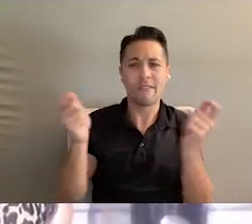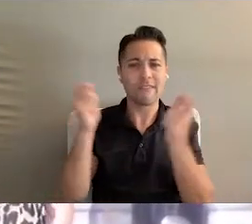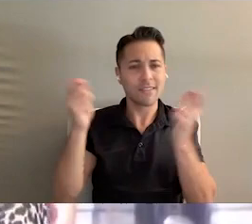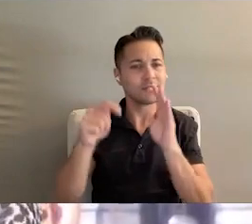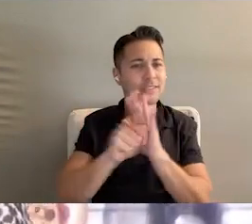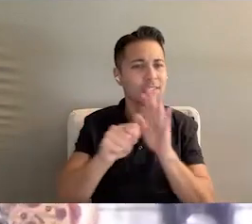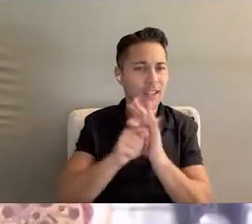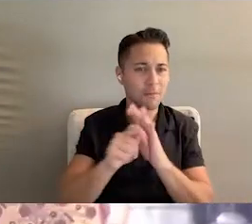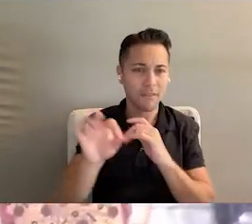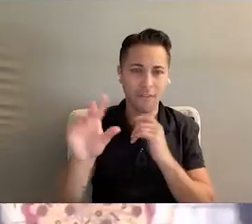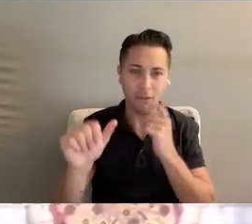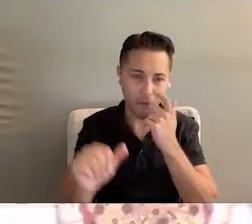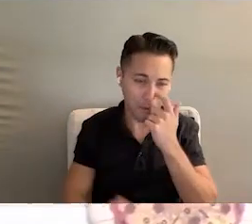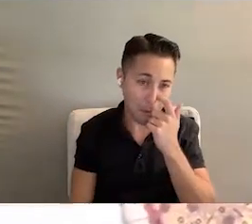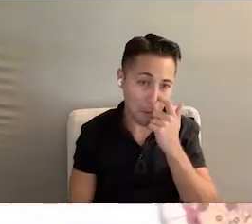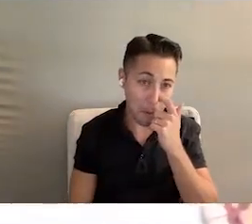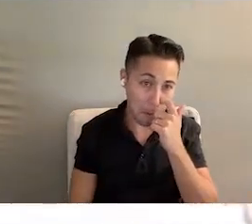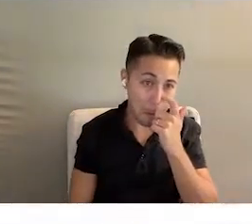Florida.